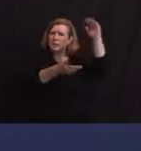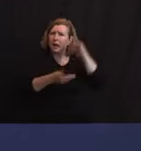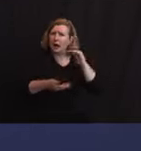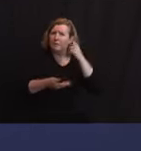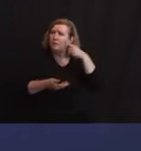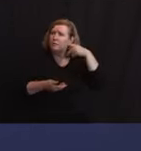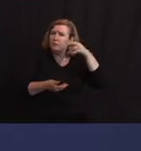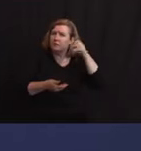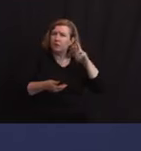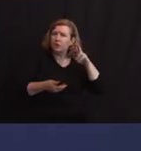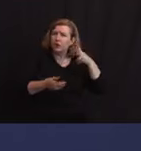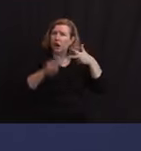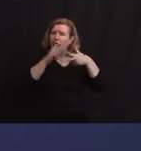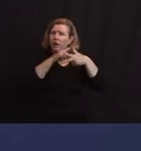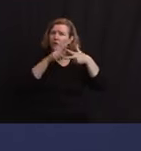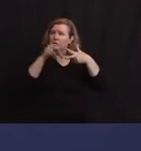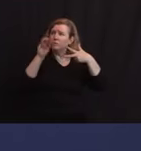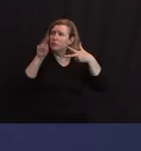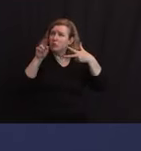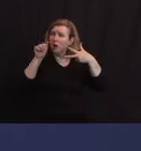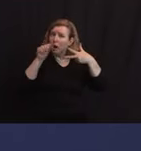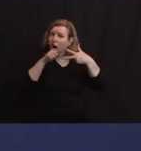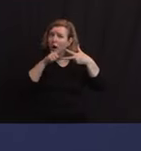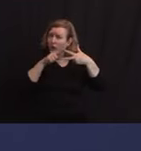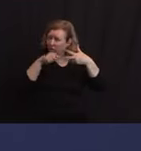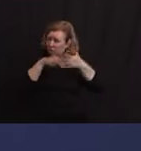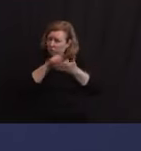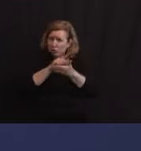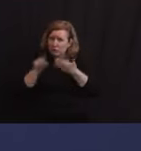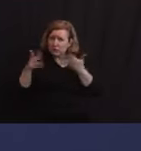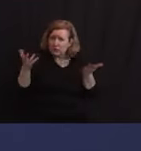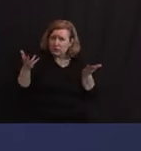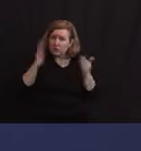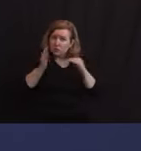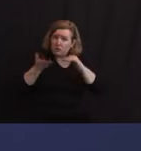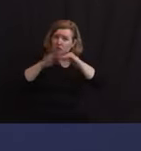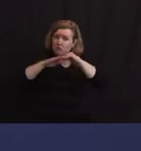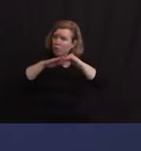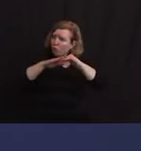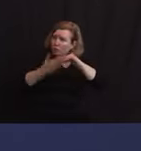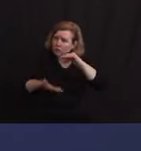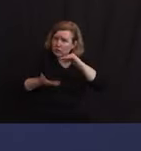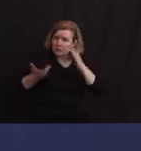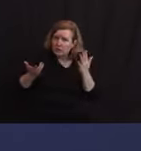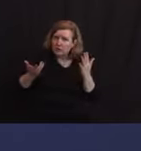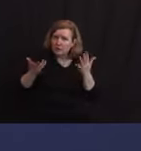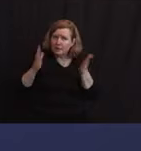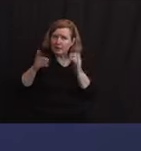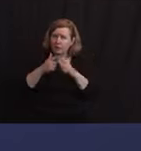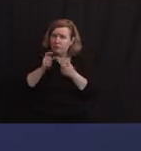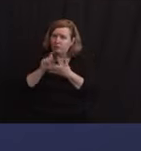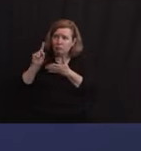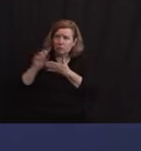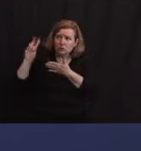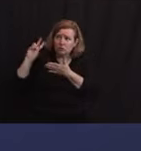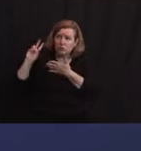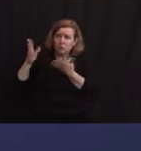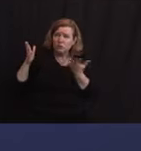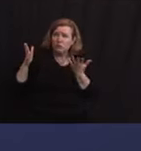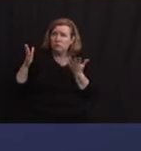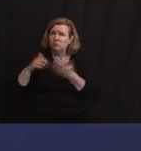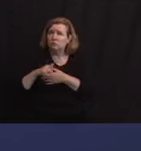vaccines for this week and if it's going to be higher or lower than we've seen in previous weeks? For you, Governor Murphy,